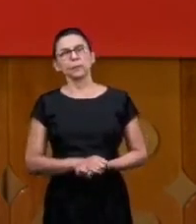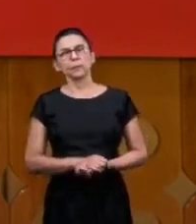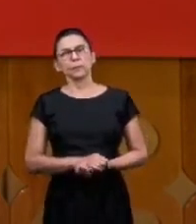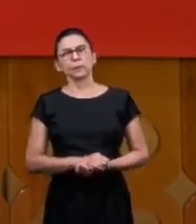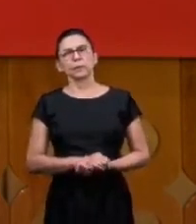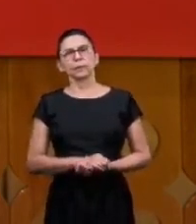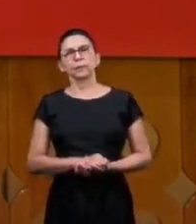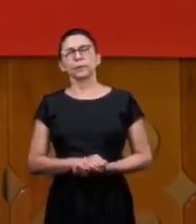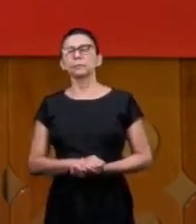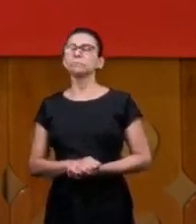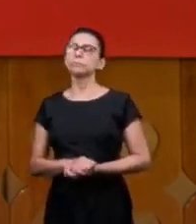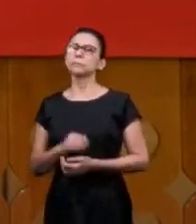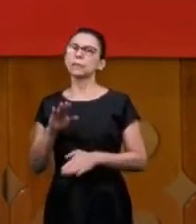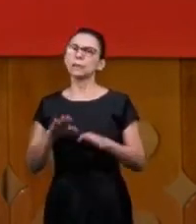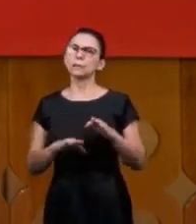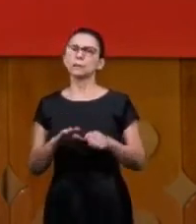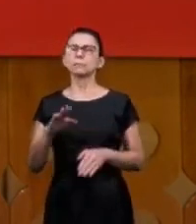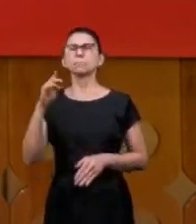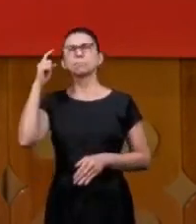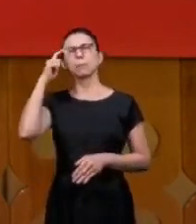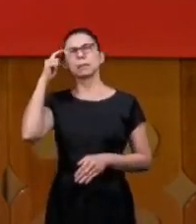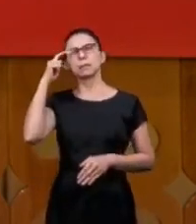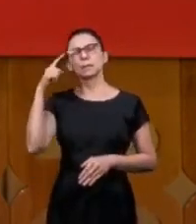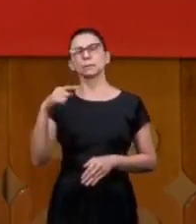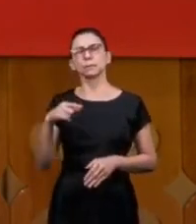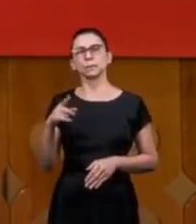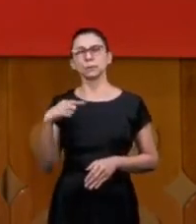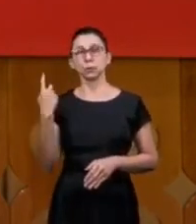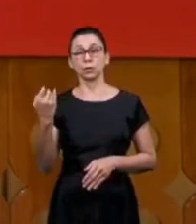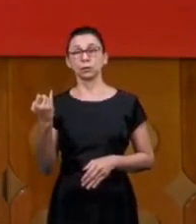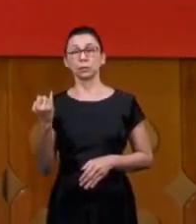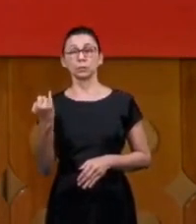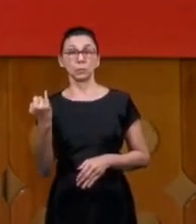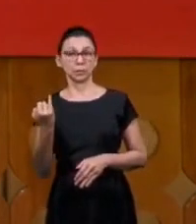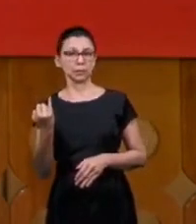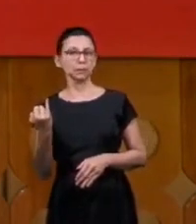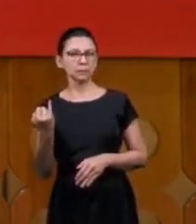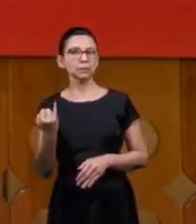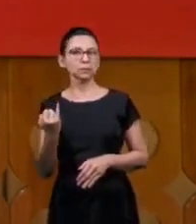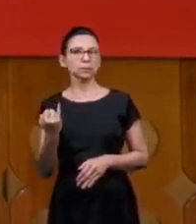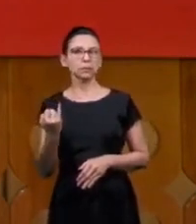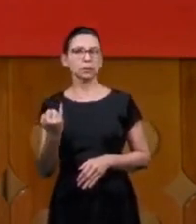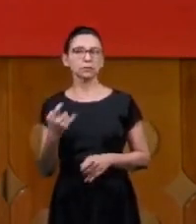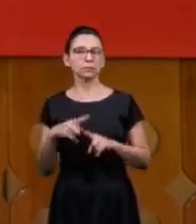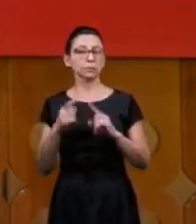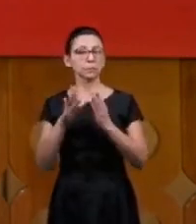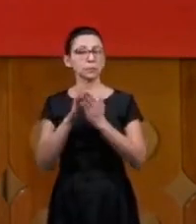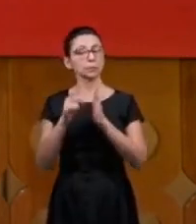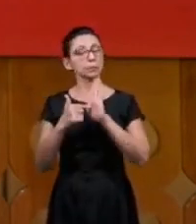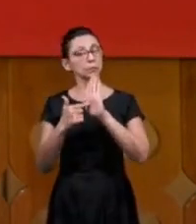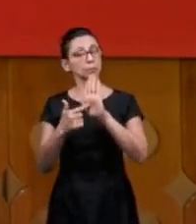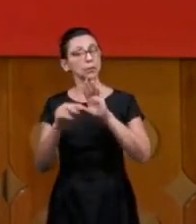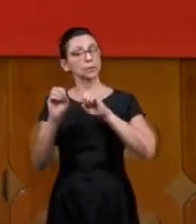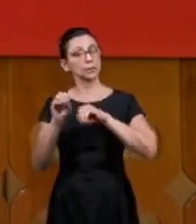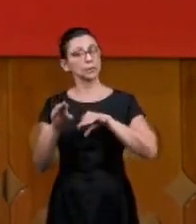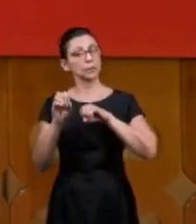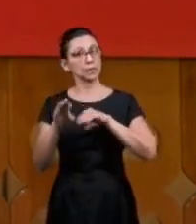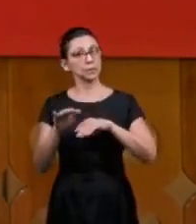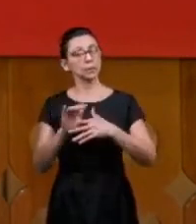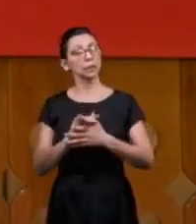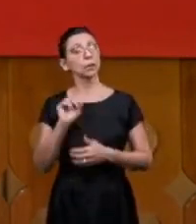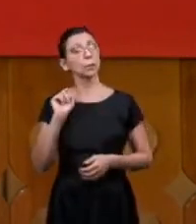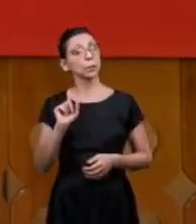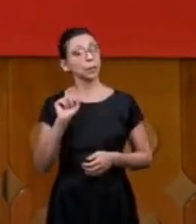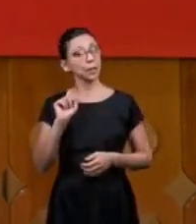we think that we are a lot we are important but what the Lord shows is that we